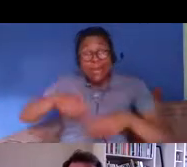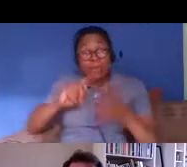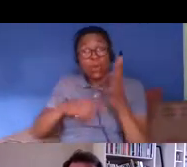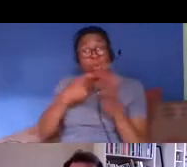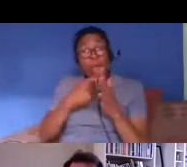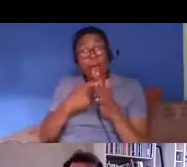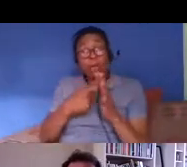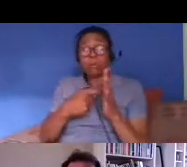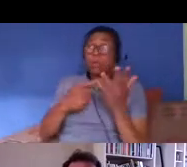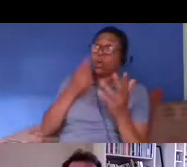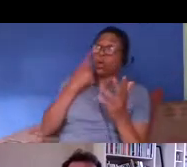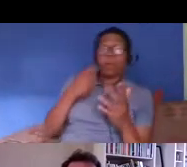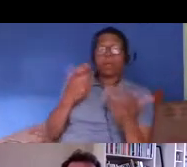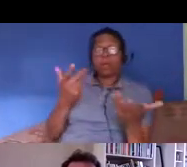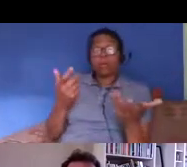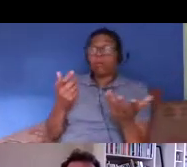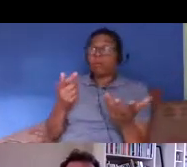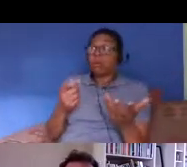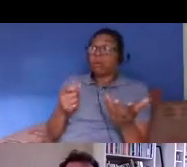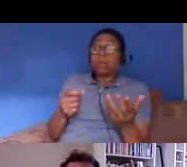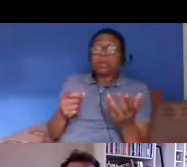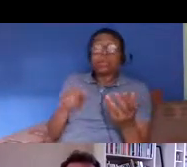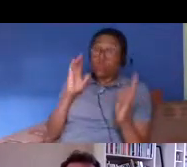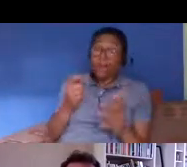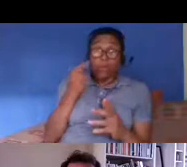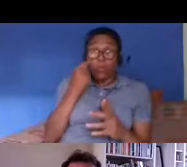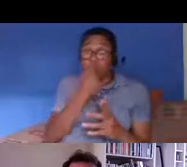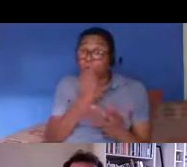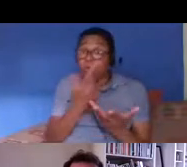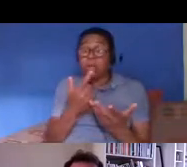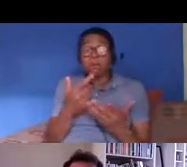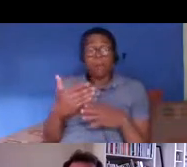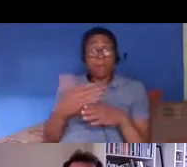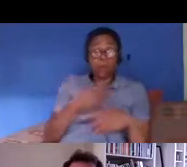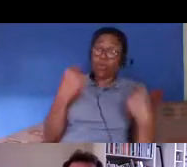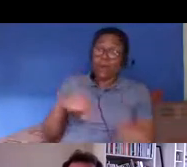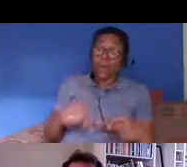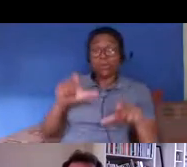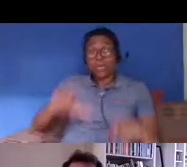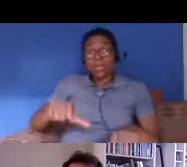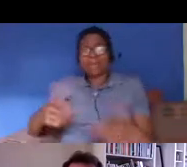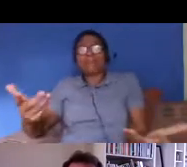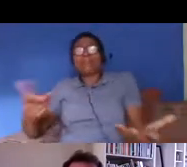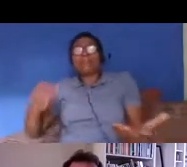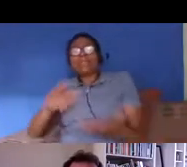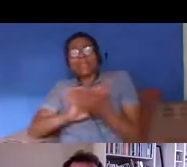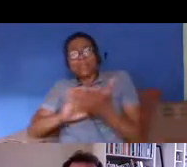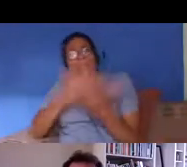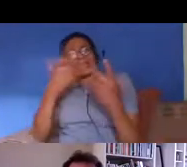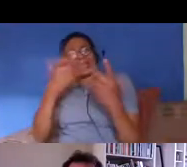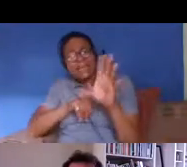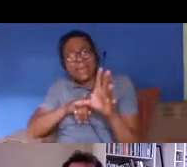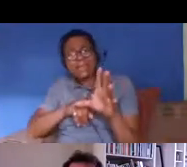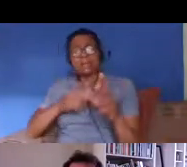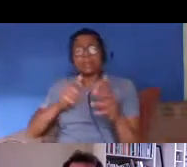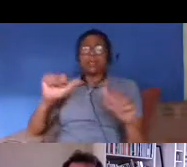of unlawful or lawful before you can qualify for lawful status that puts you then on a 10-year route to settlement you have to renew